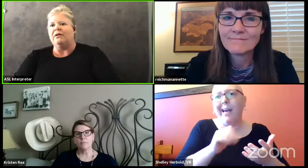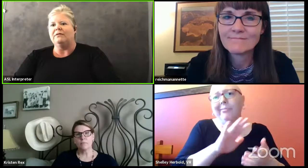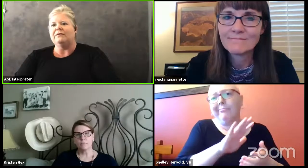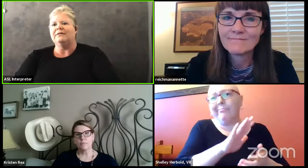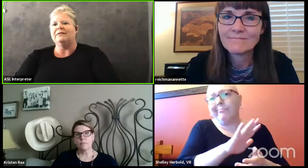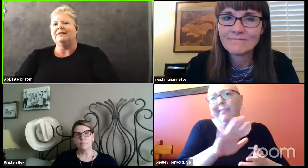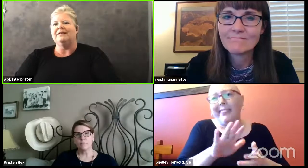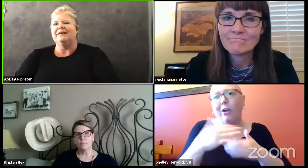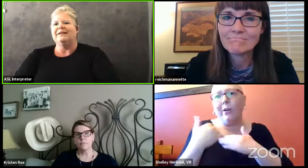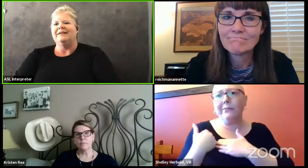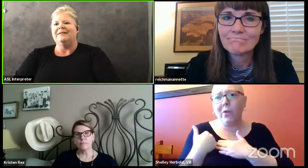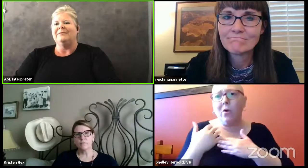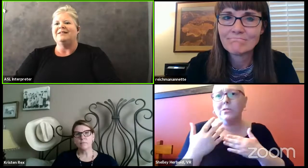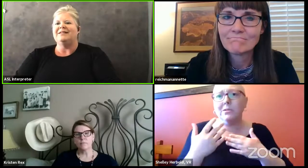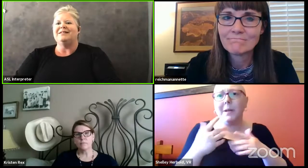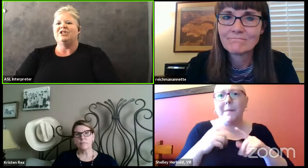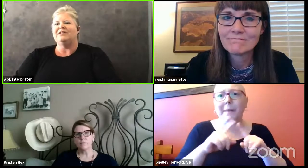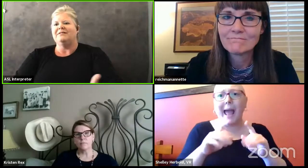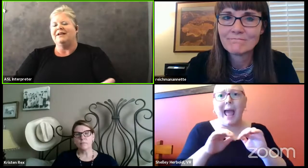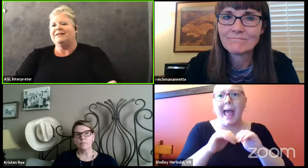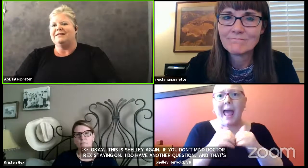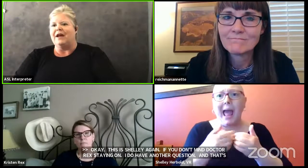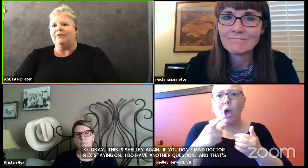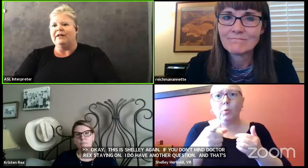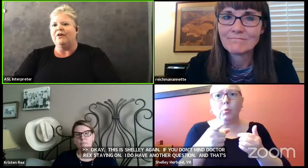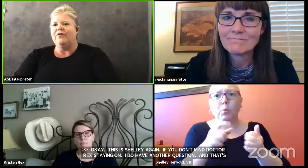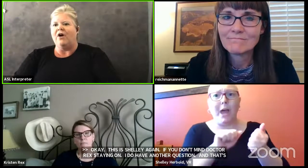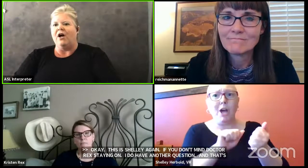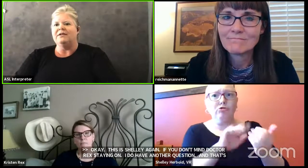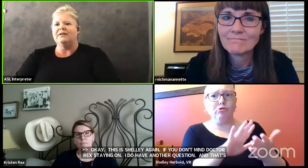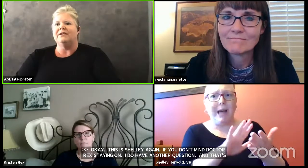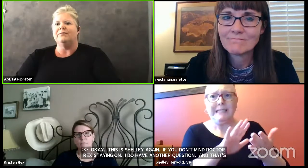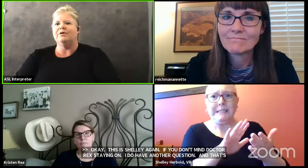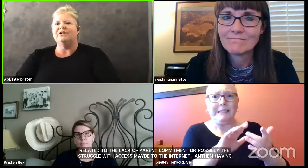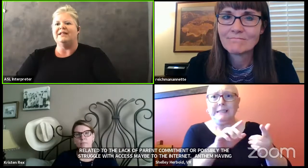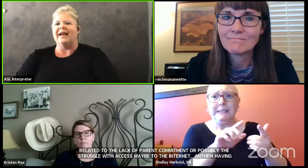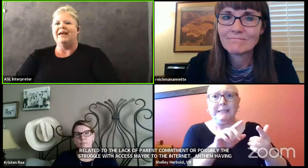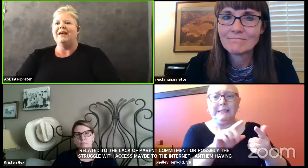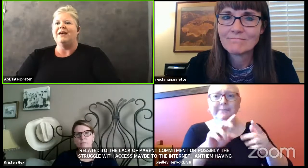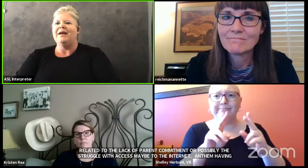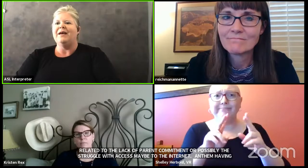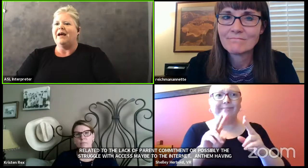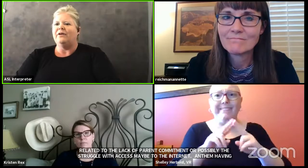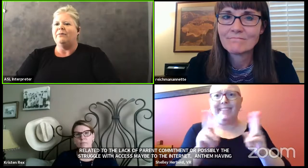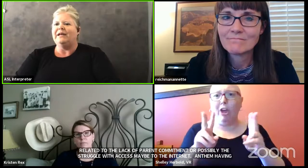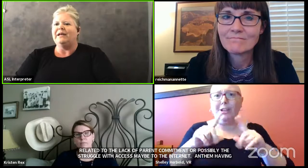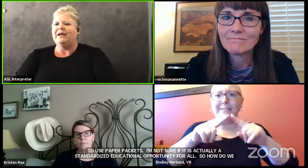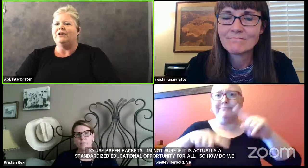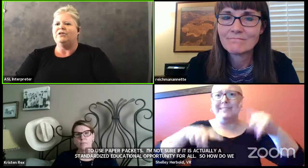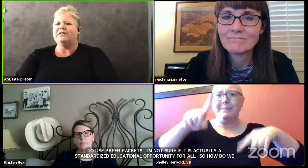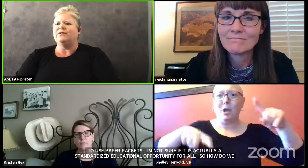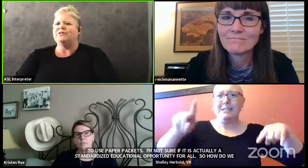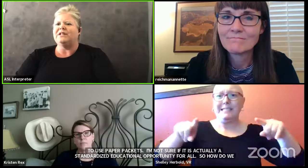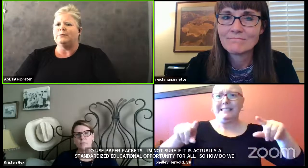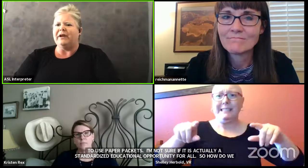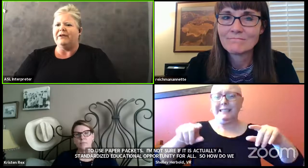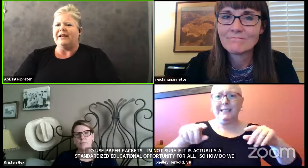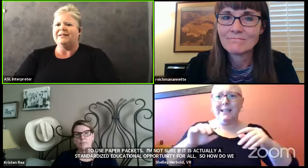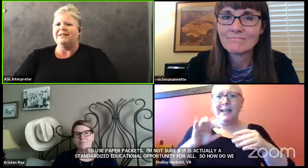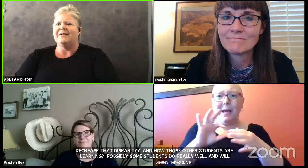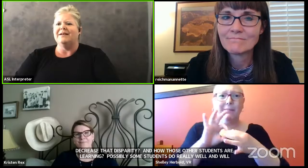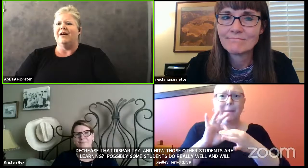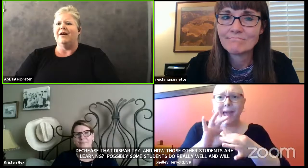struggle. Because it's just, and it's not really their fault per se, but how do we address those